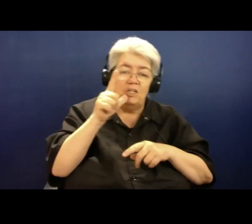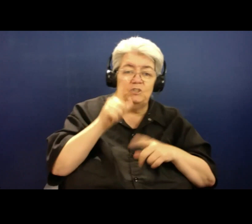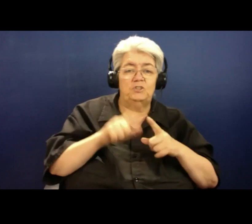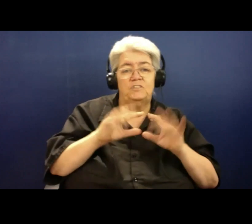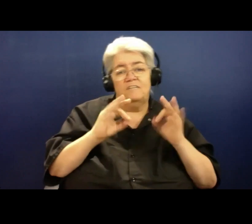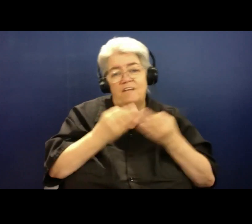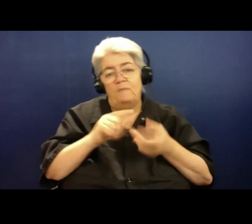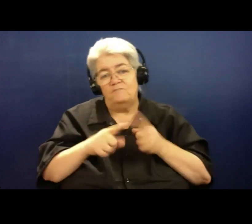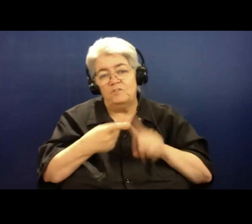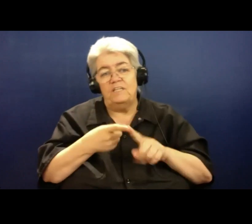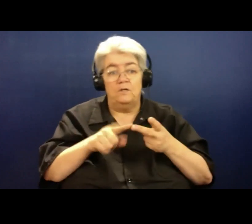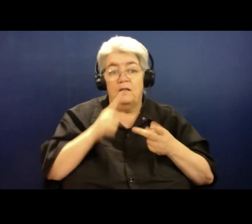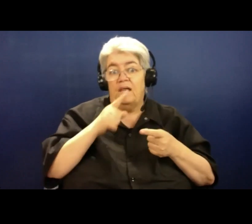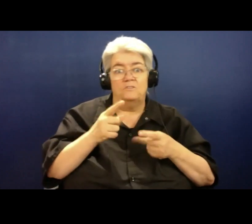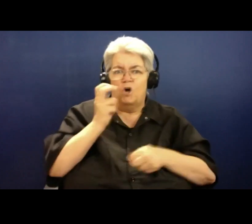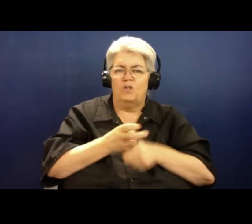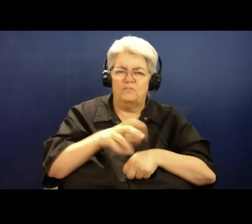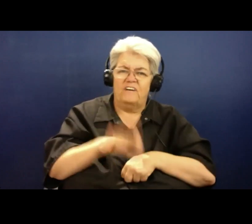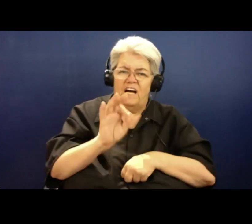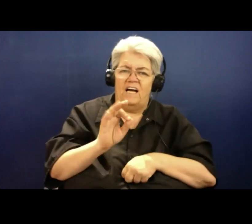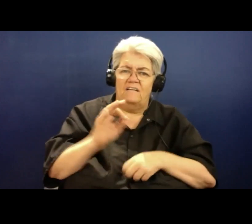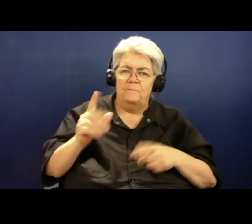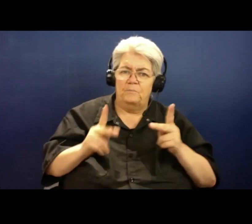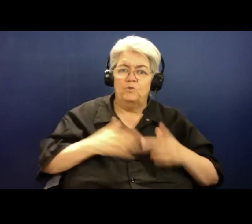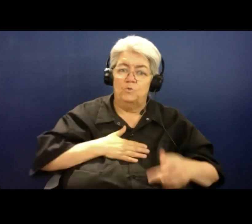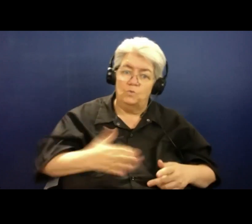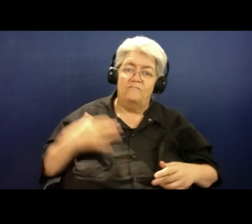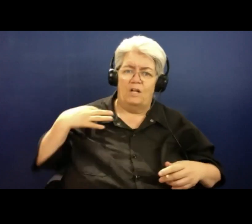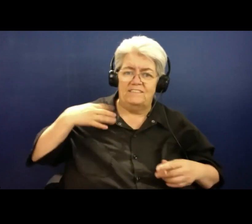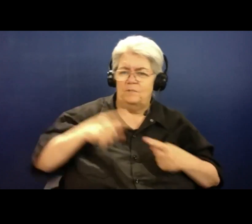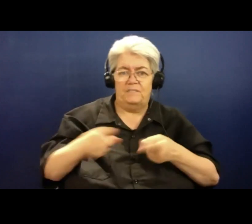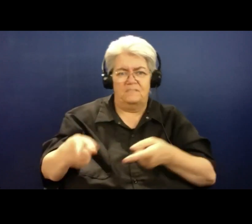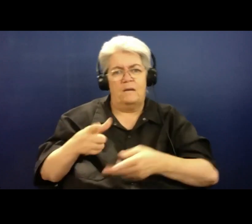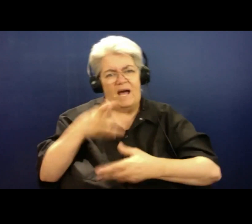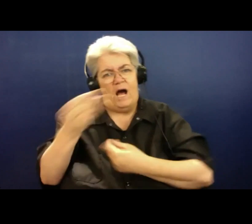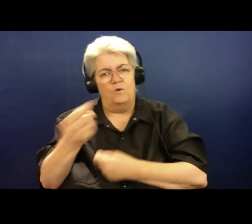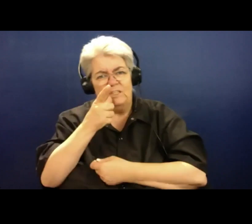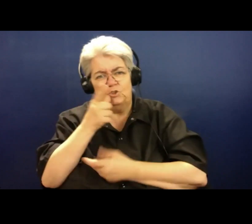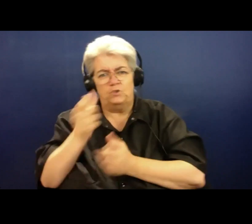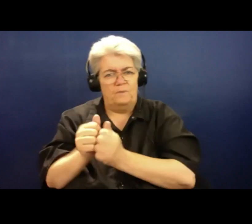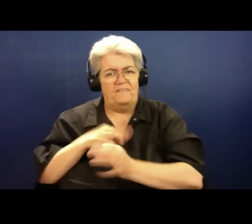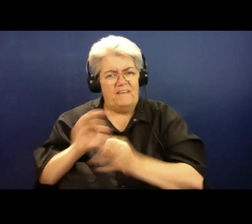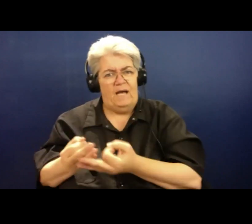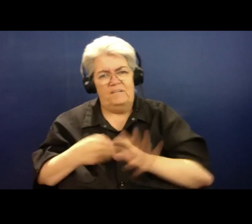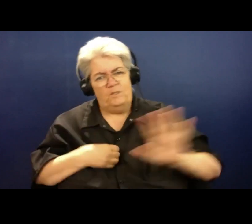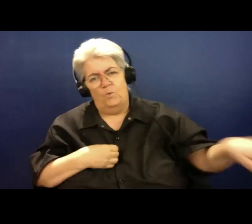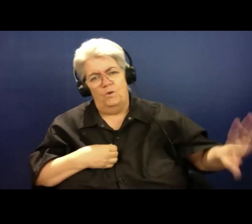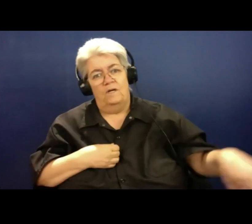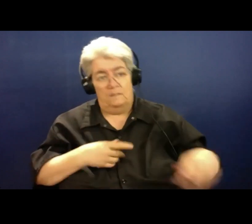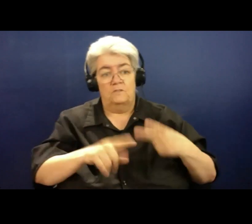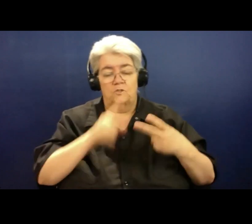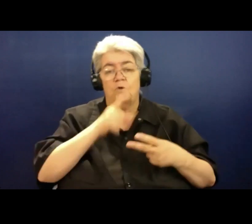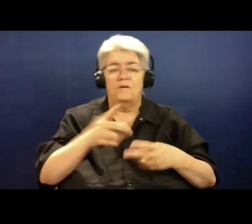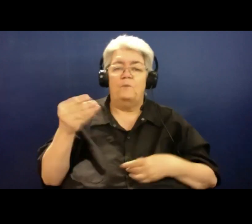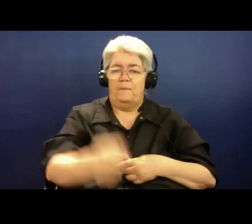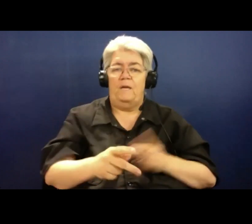that's the time we used to find it hard to get volunteers. So we're now pay to have people fill our difficult times so we can maintain that service.